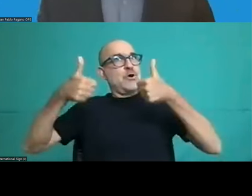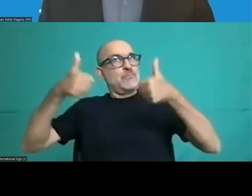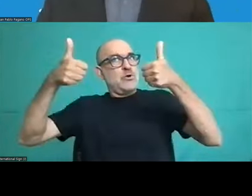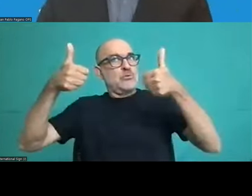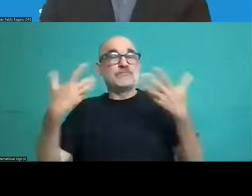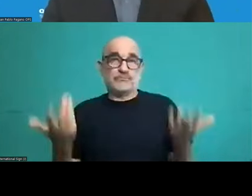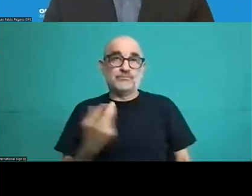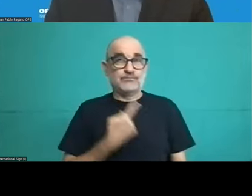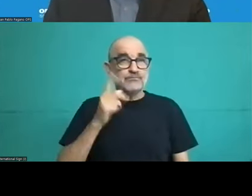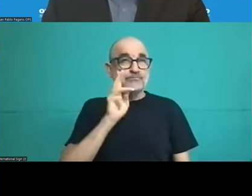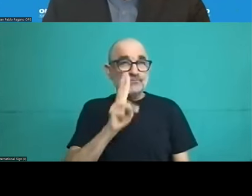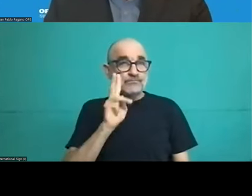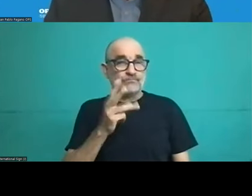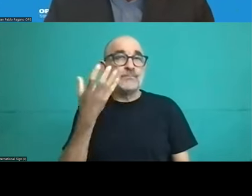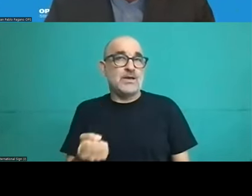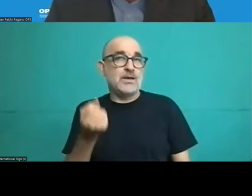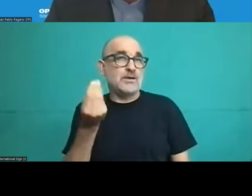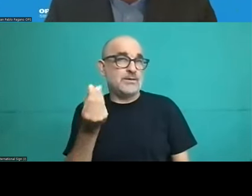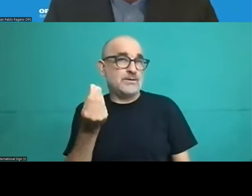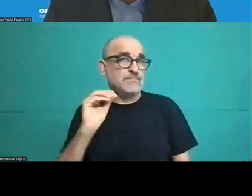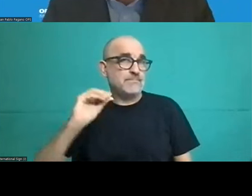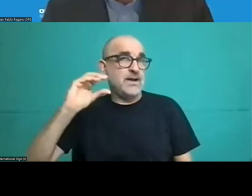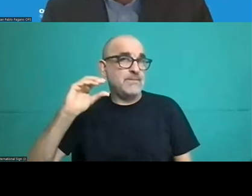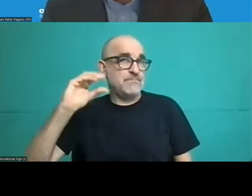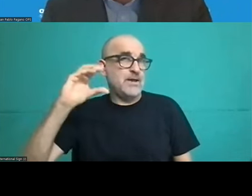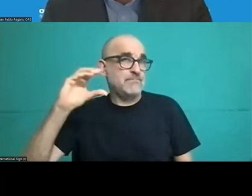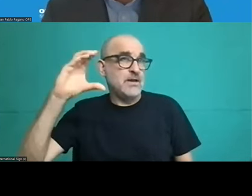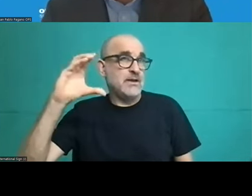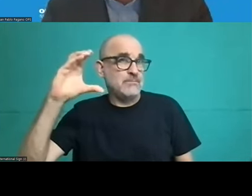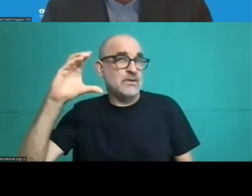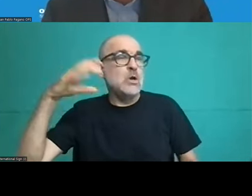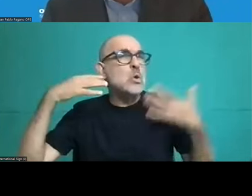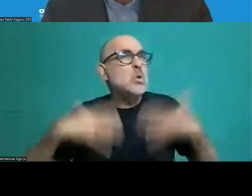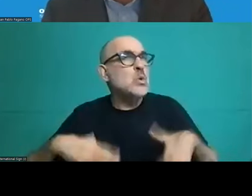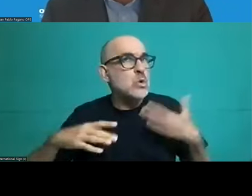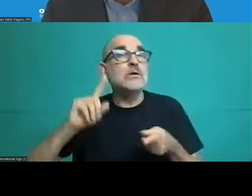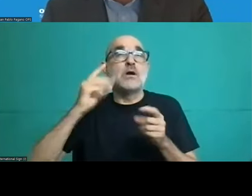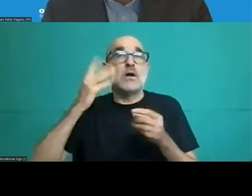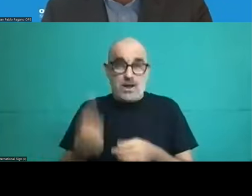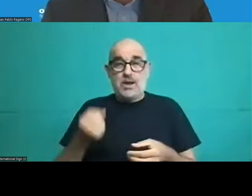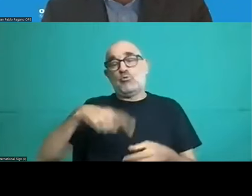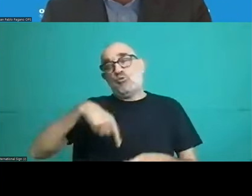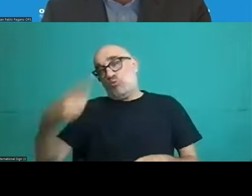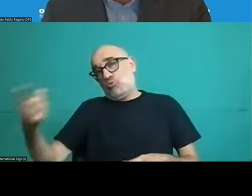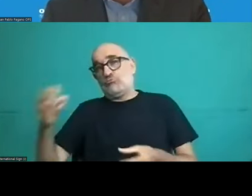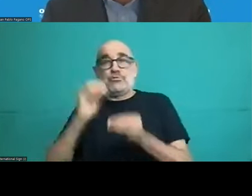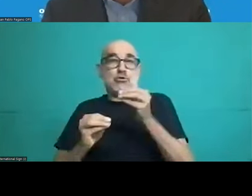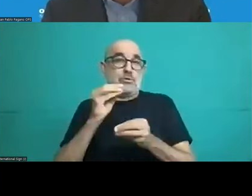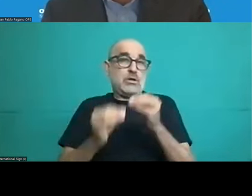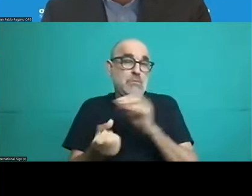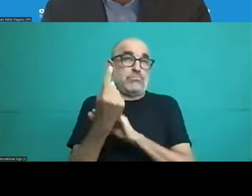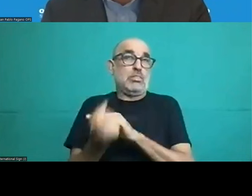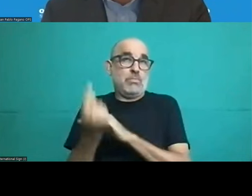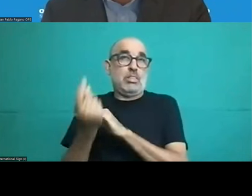problem which always is uh very important which is the absence as we said